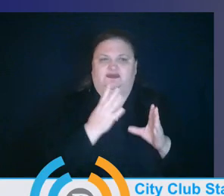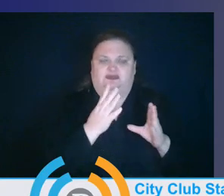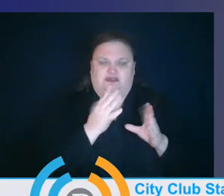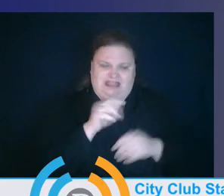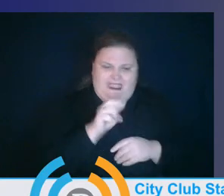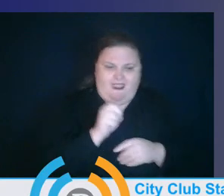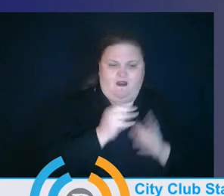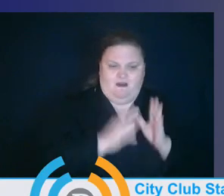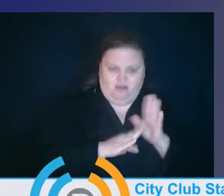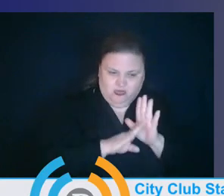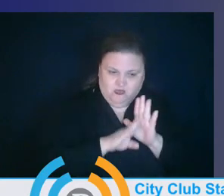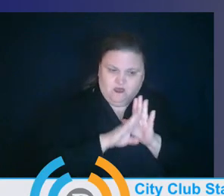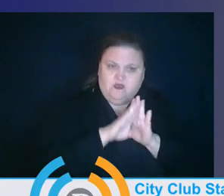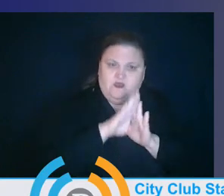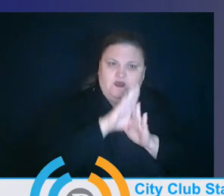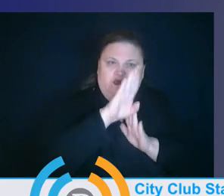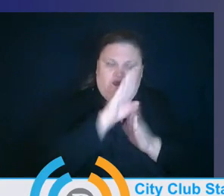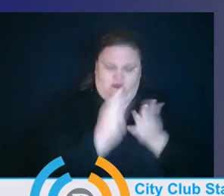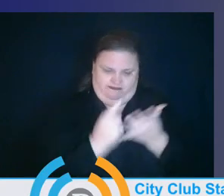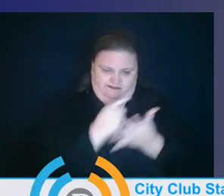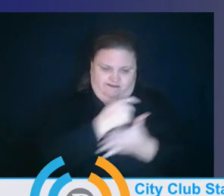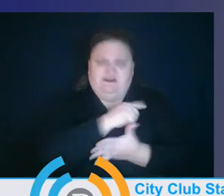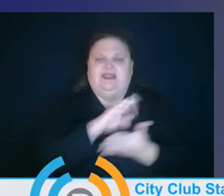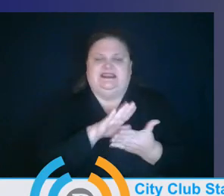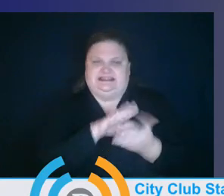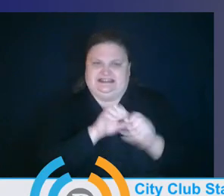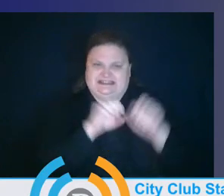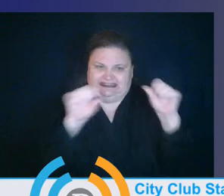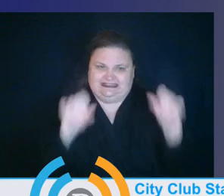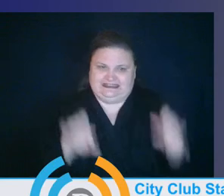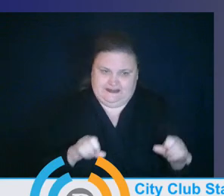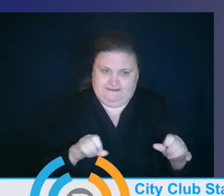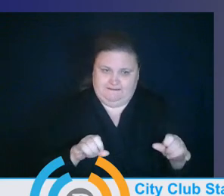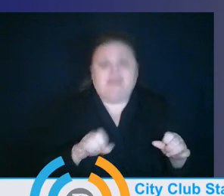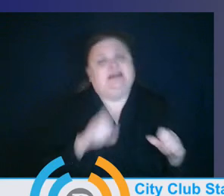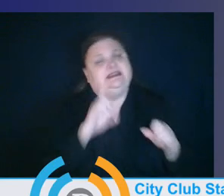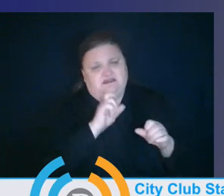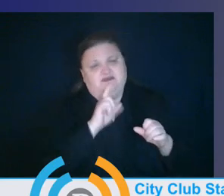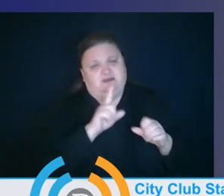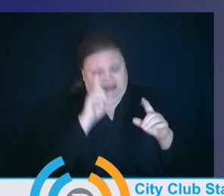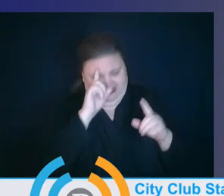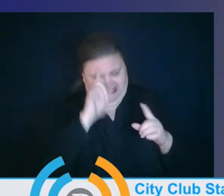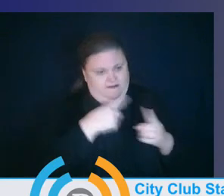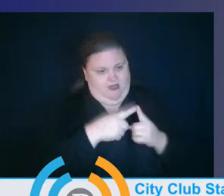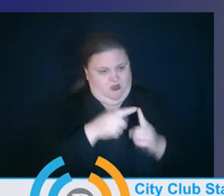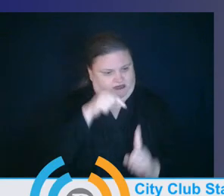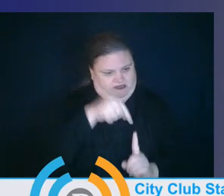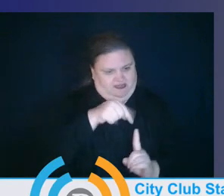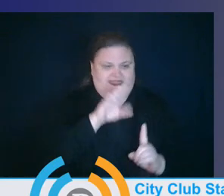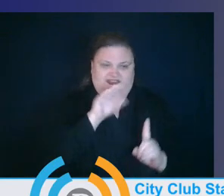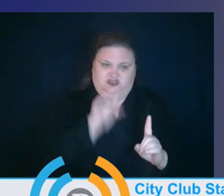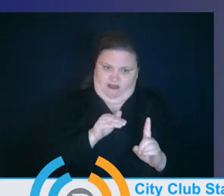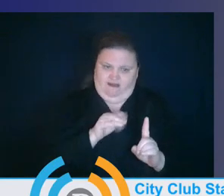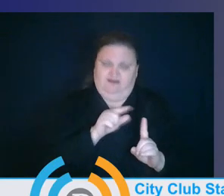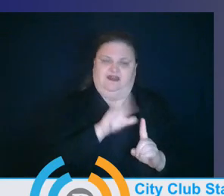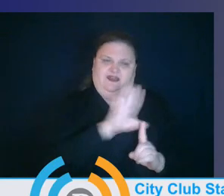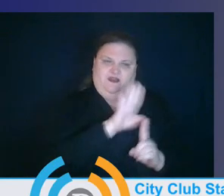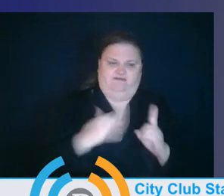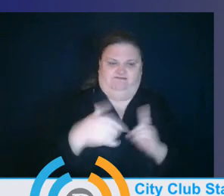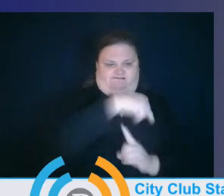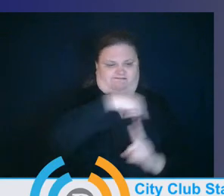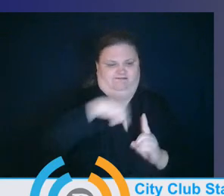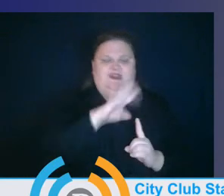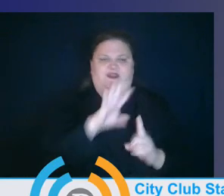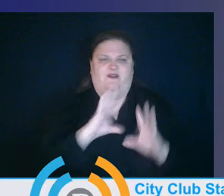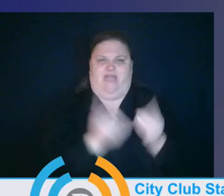systems really, as I think Guadalupe said, need to be child and family centered. So, um, I think there was a lot of what, um, Annabelle said